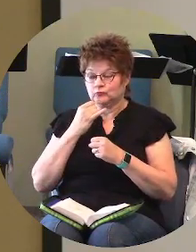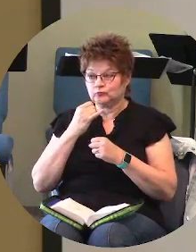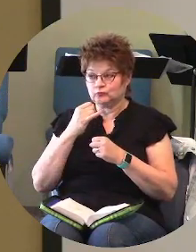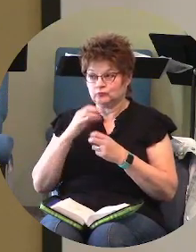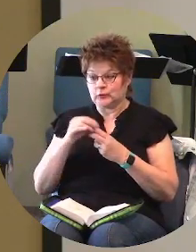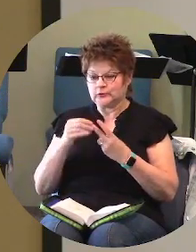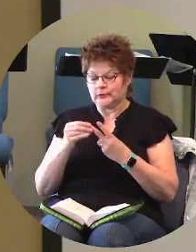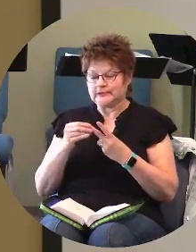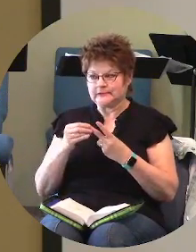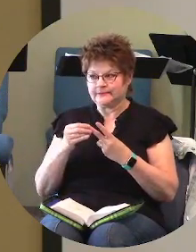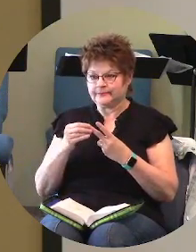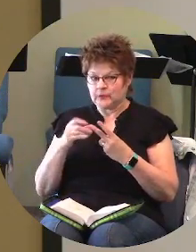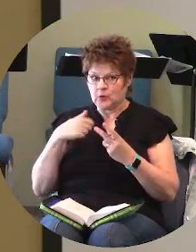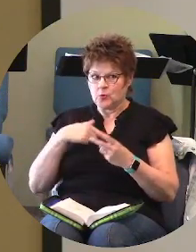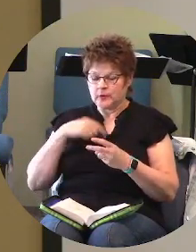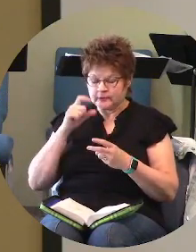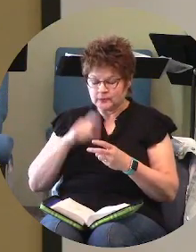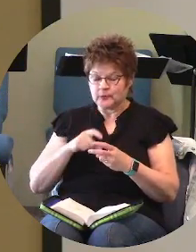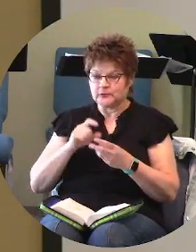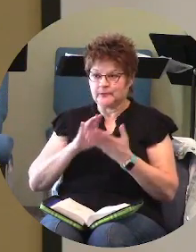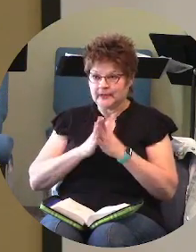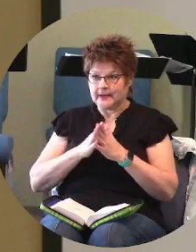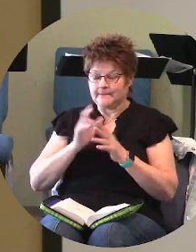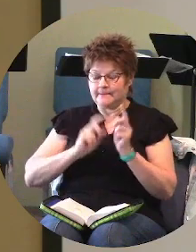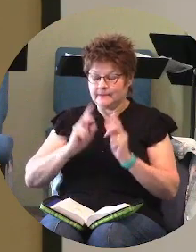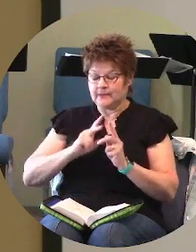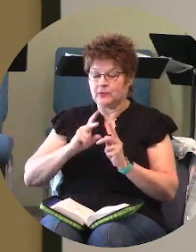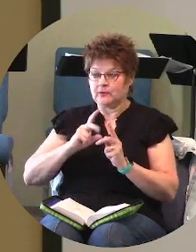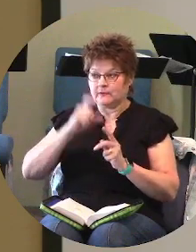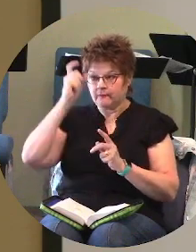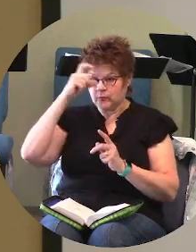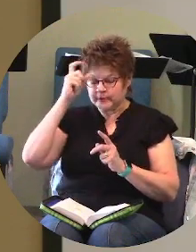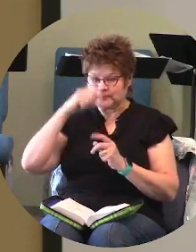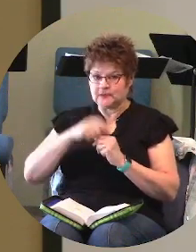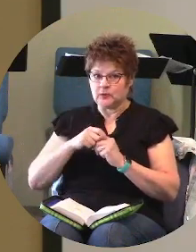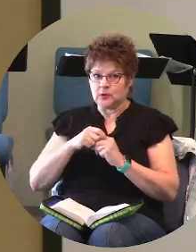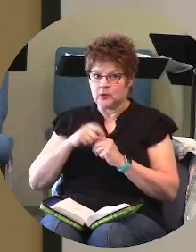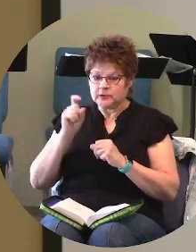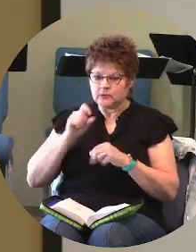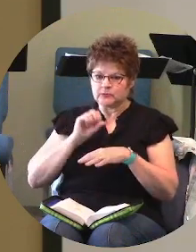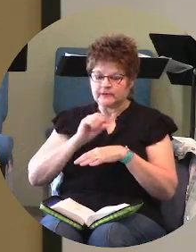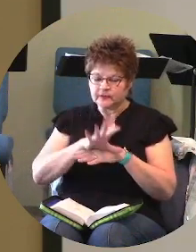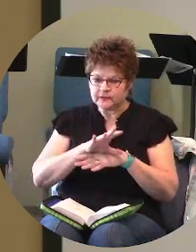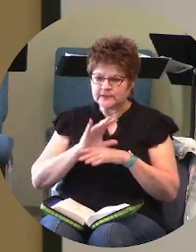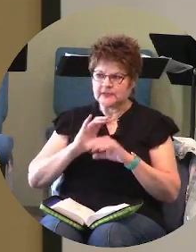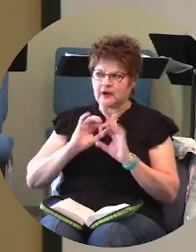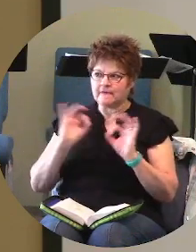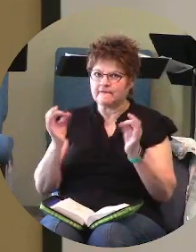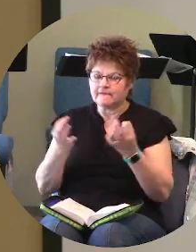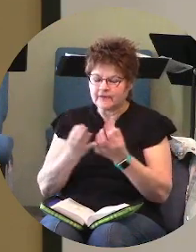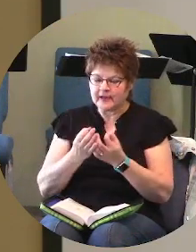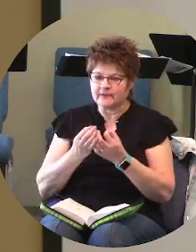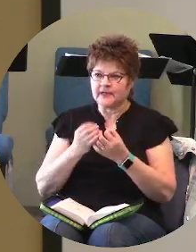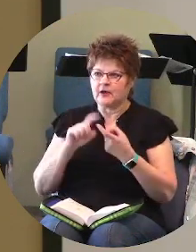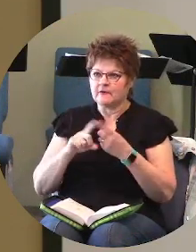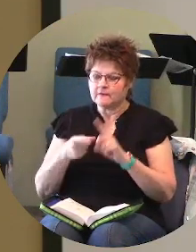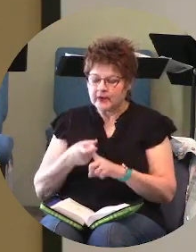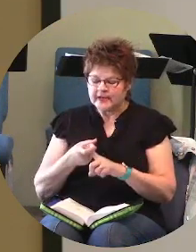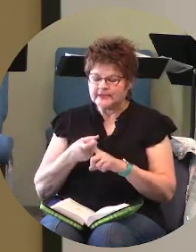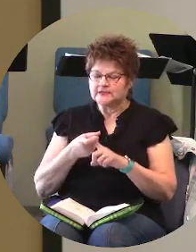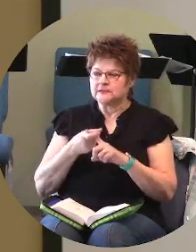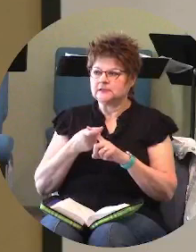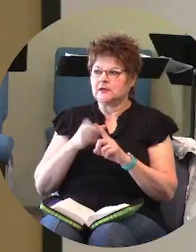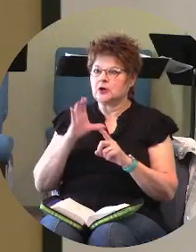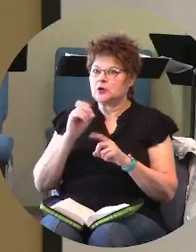we're supposed to be the people that are infusing our peers our families our our loved ones uh our work co-workers